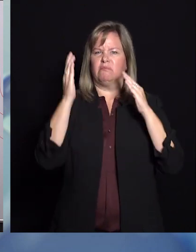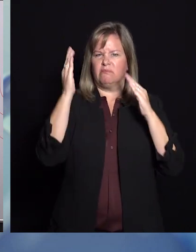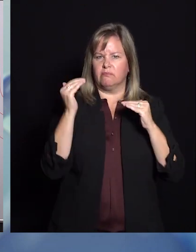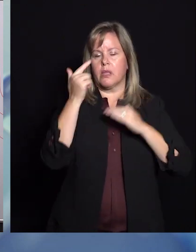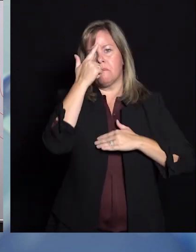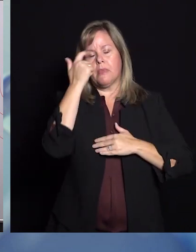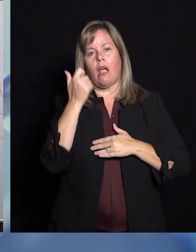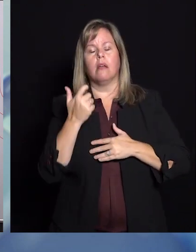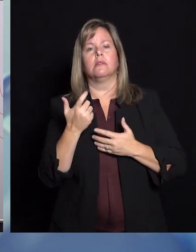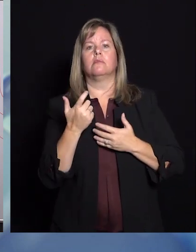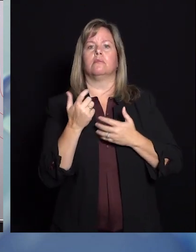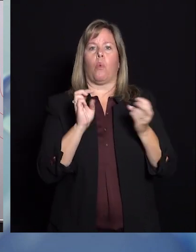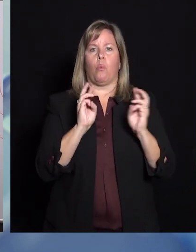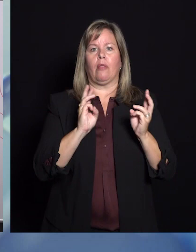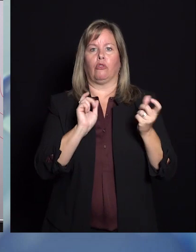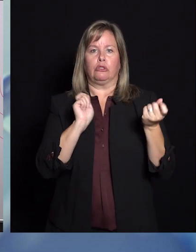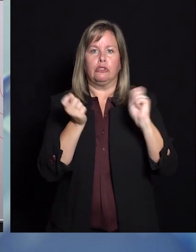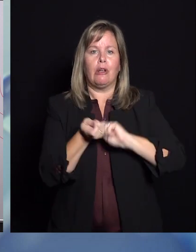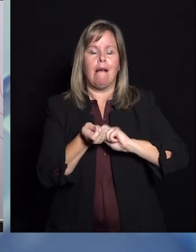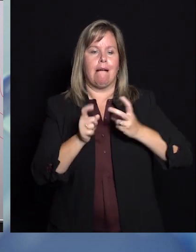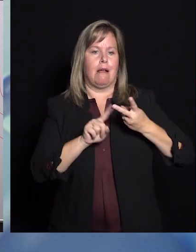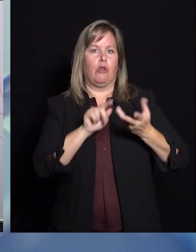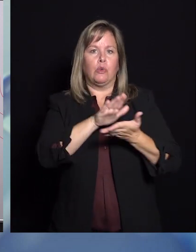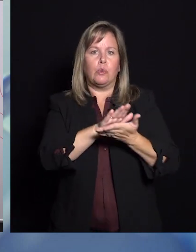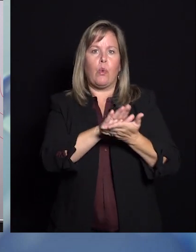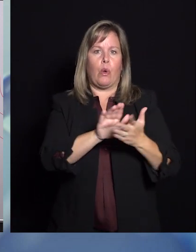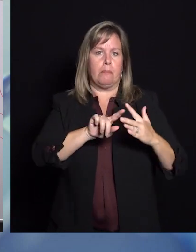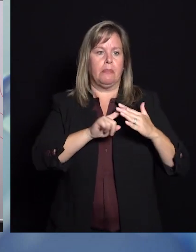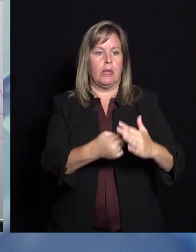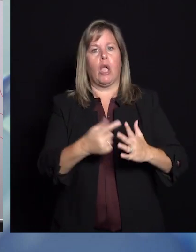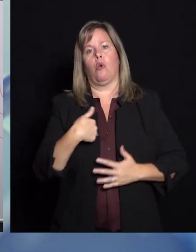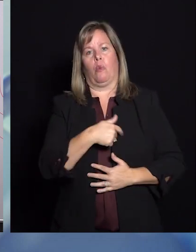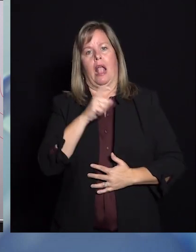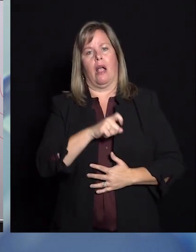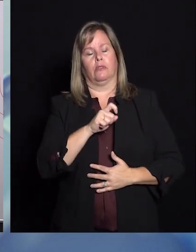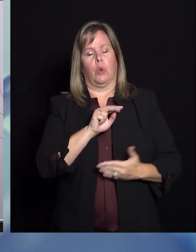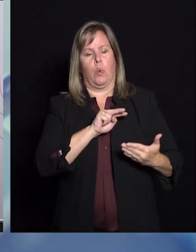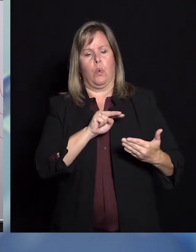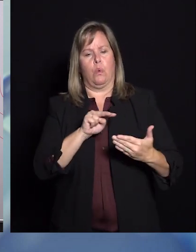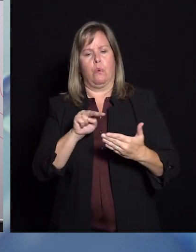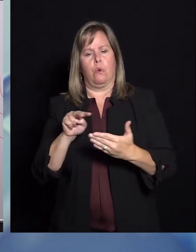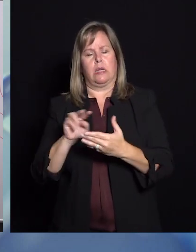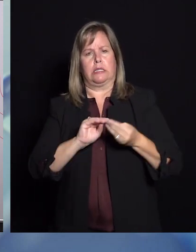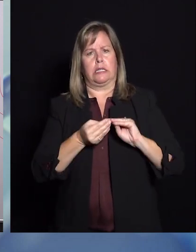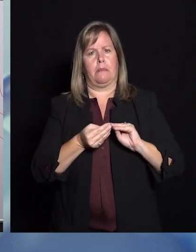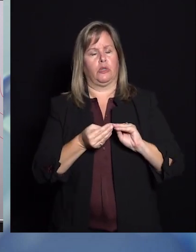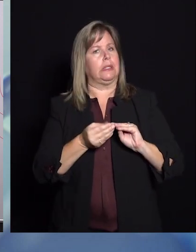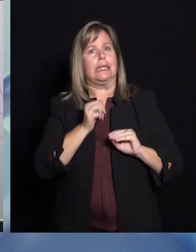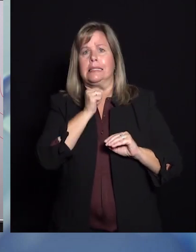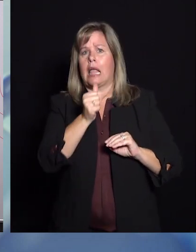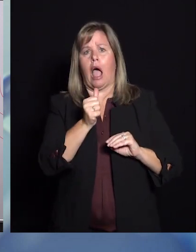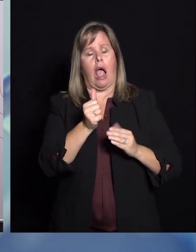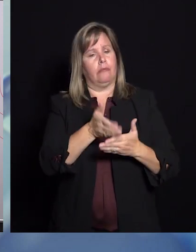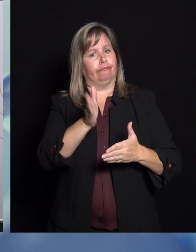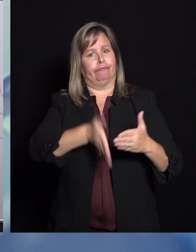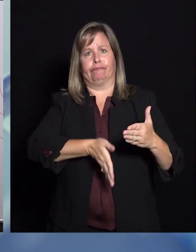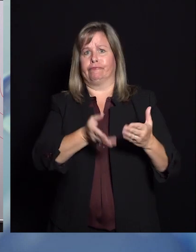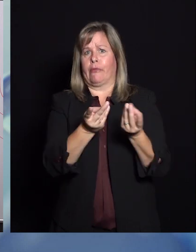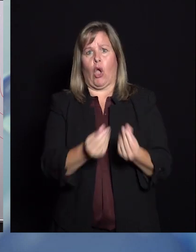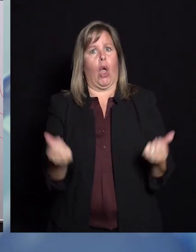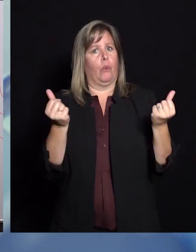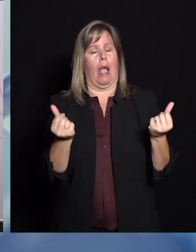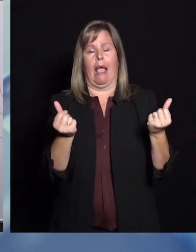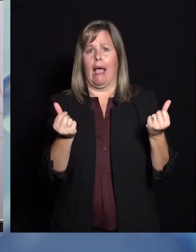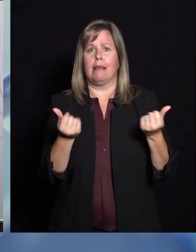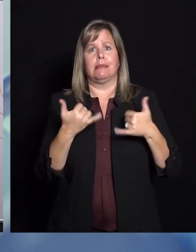and schools beginning but something for us all to keep an eye on and to remember that this hasn't gone away. It's still out there. It's still being